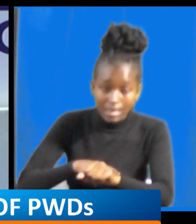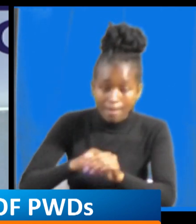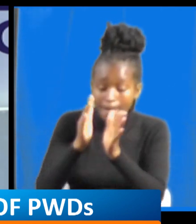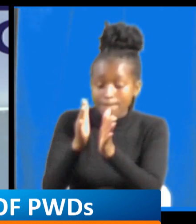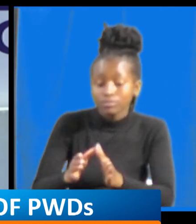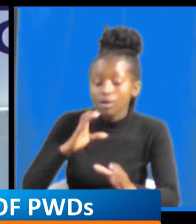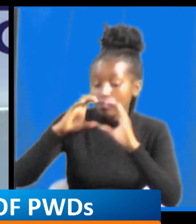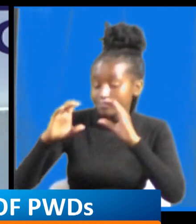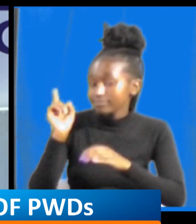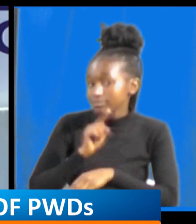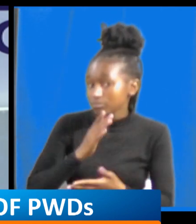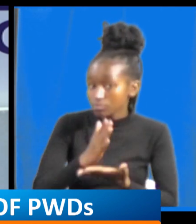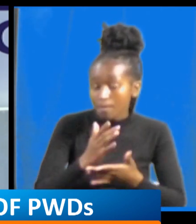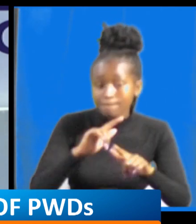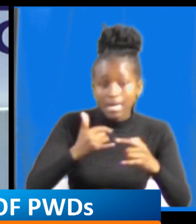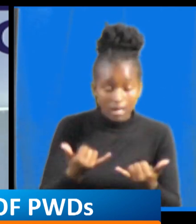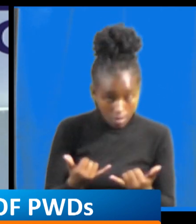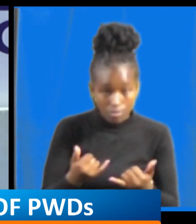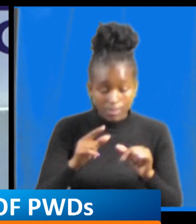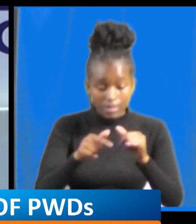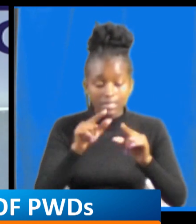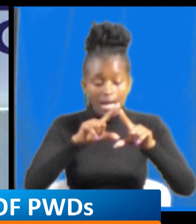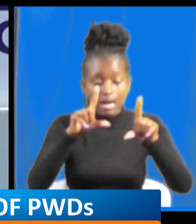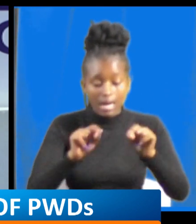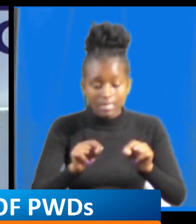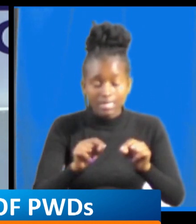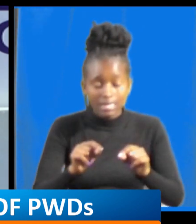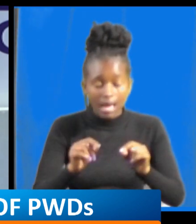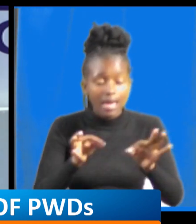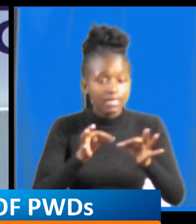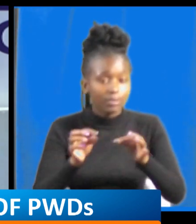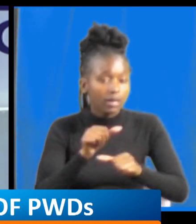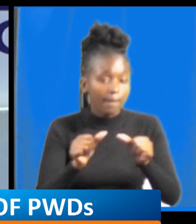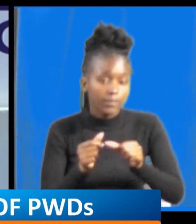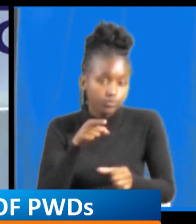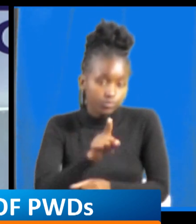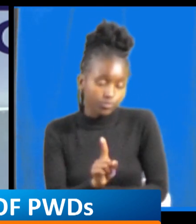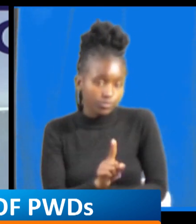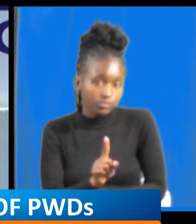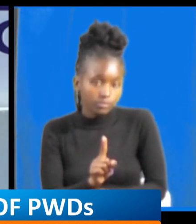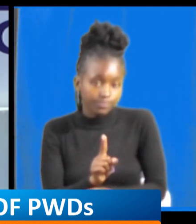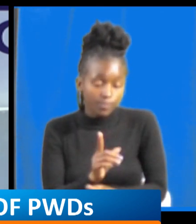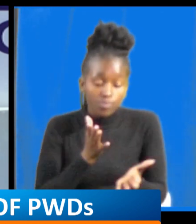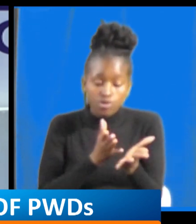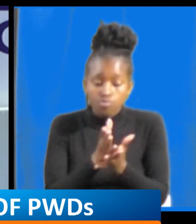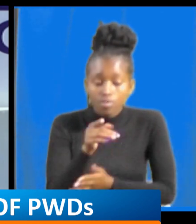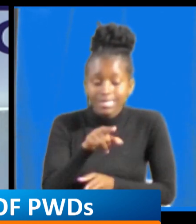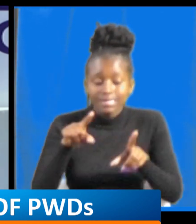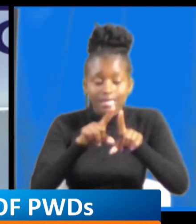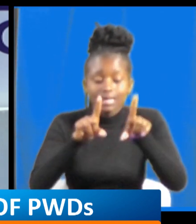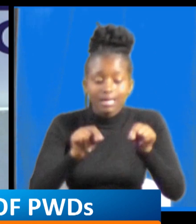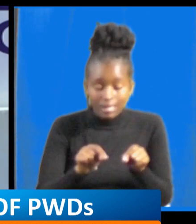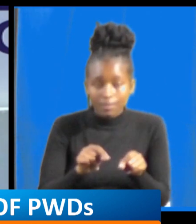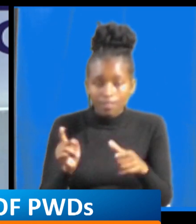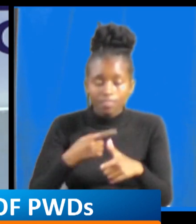yeah so that card defines you through that card you can they are is there it is